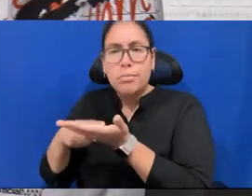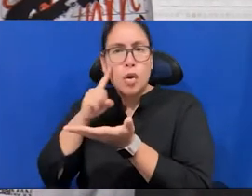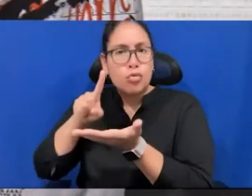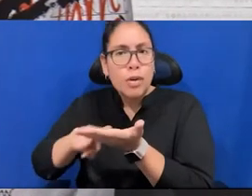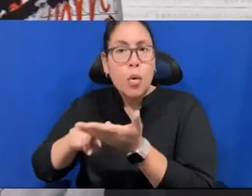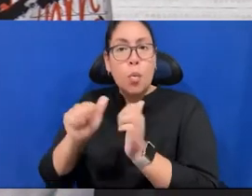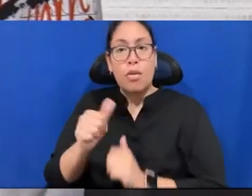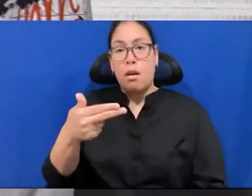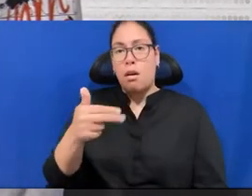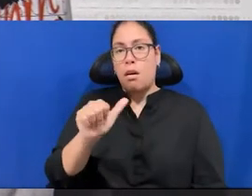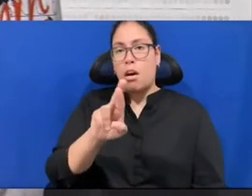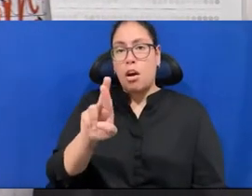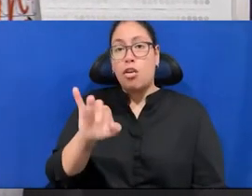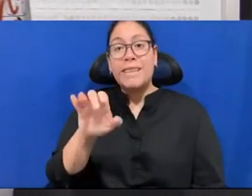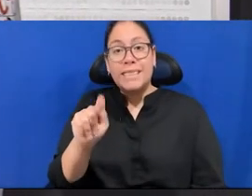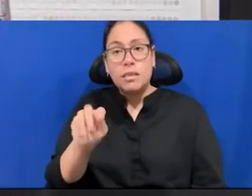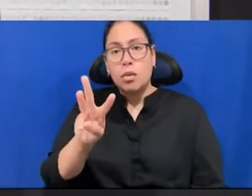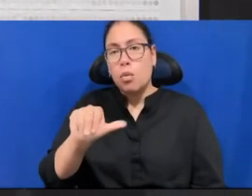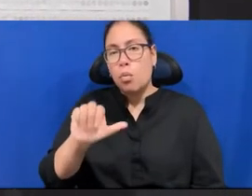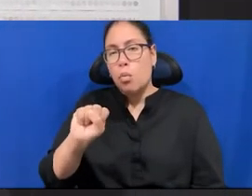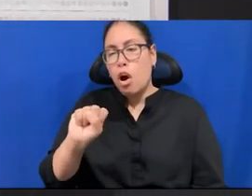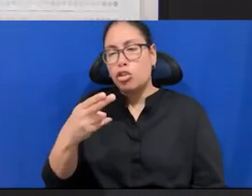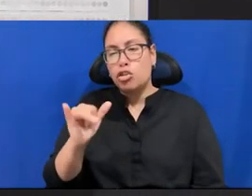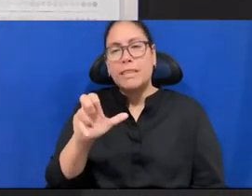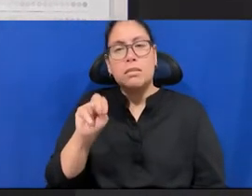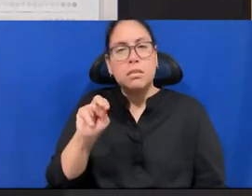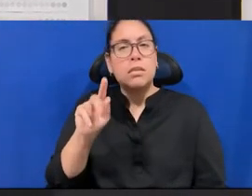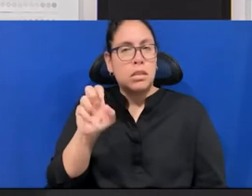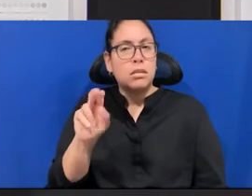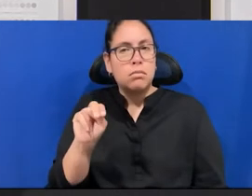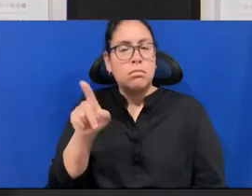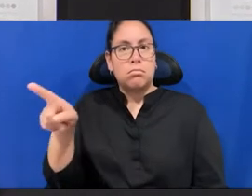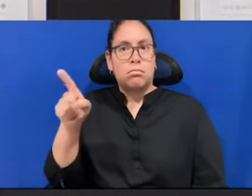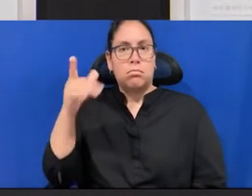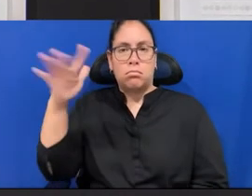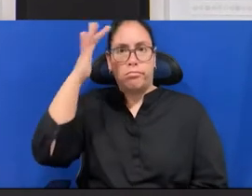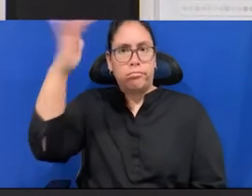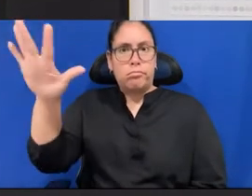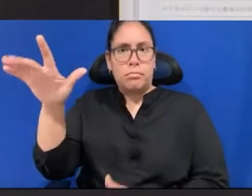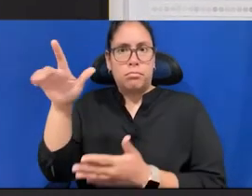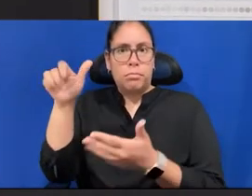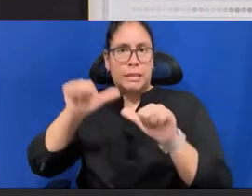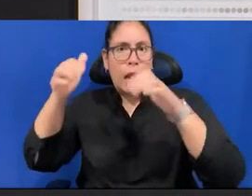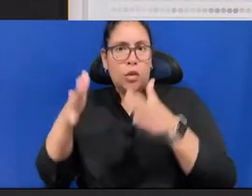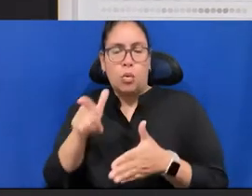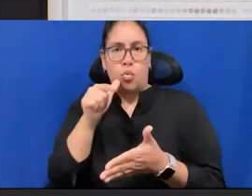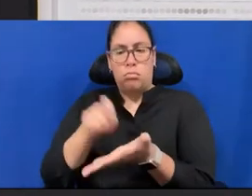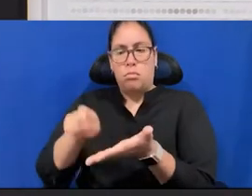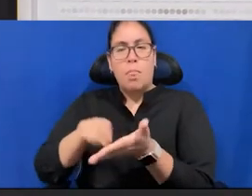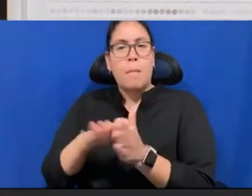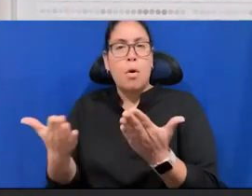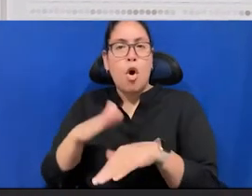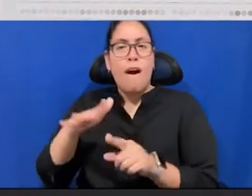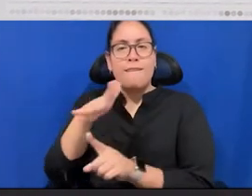scientist who wrote the brilliant book on environmental racism, um, that really charts through data, how